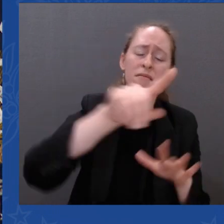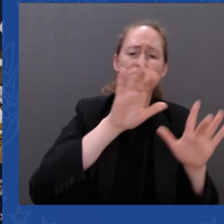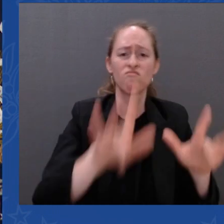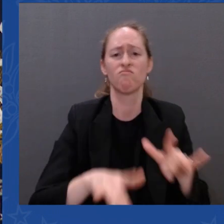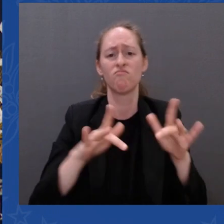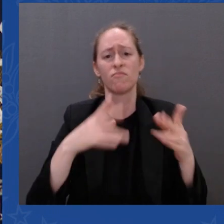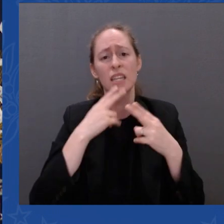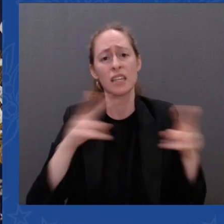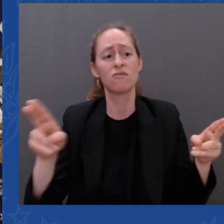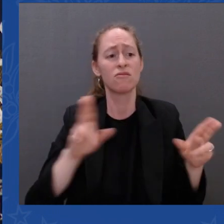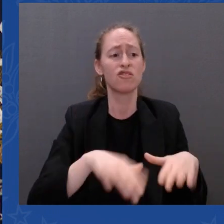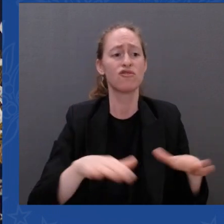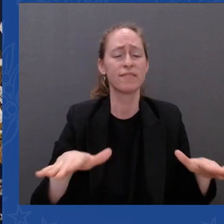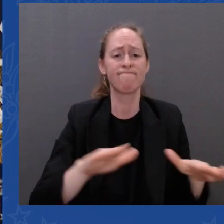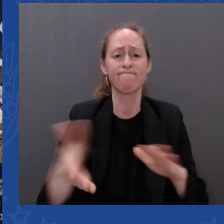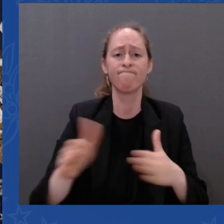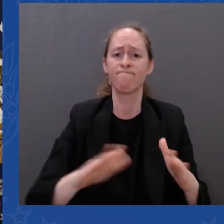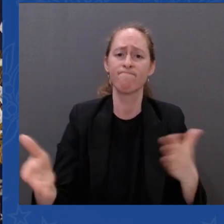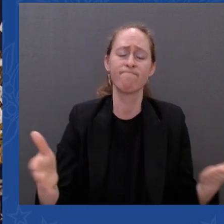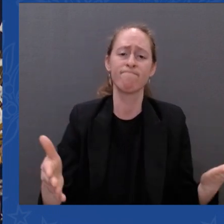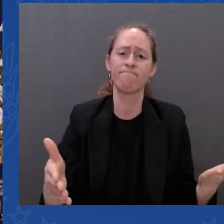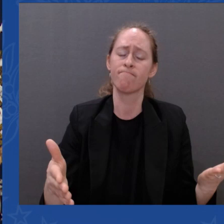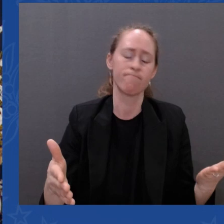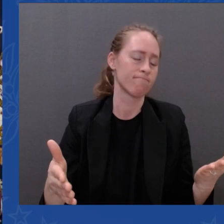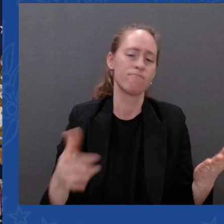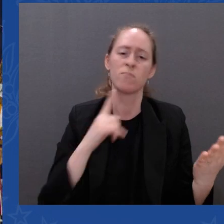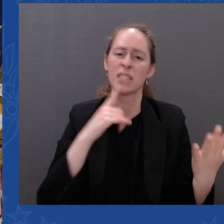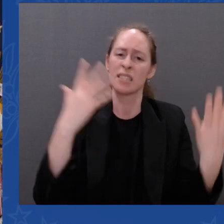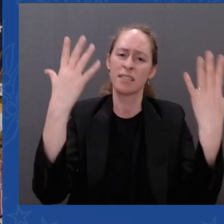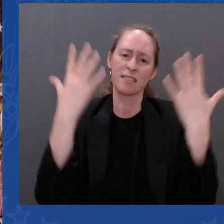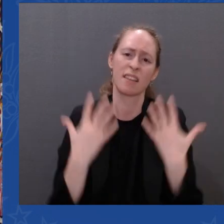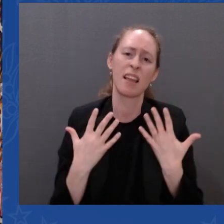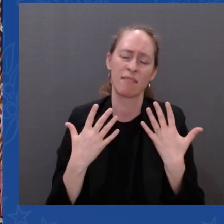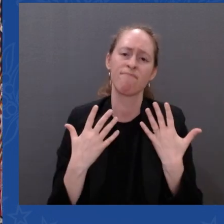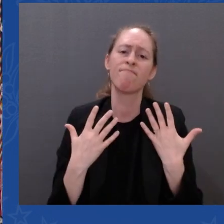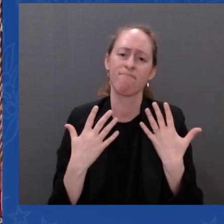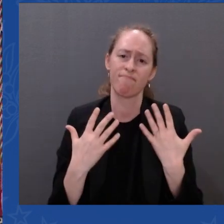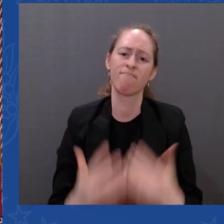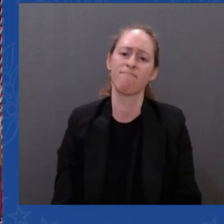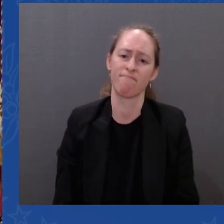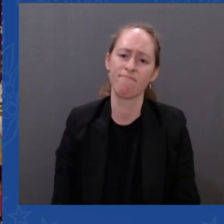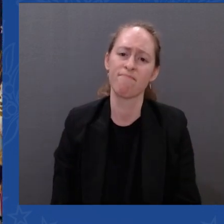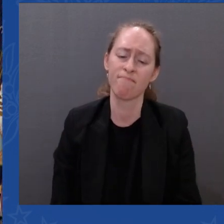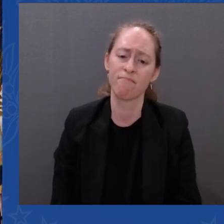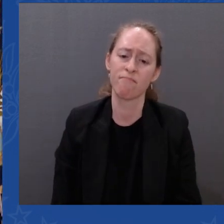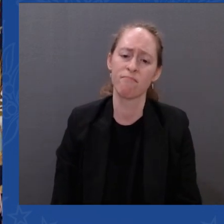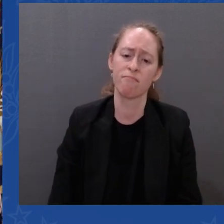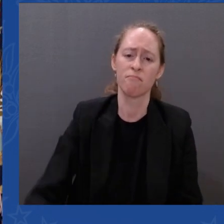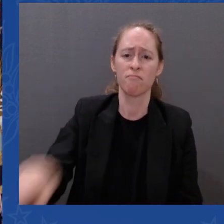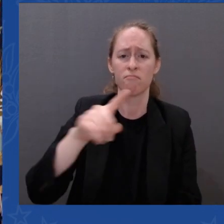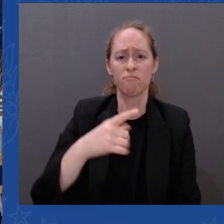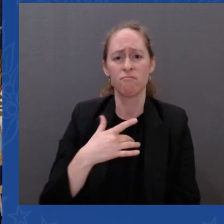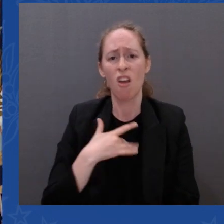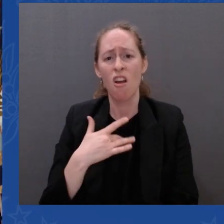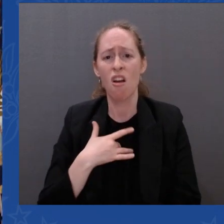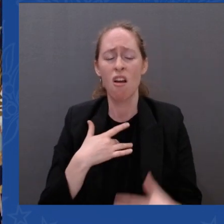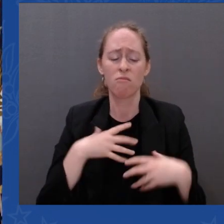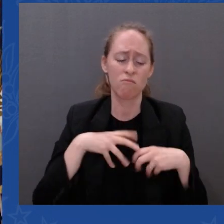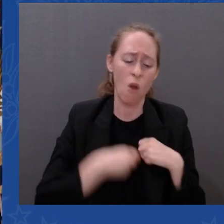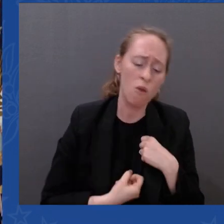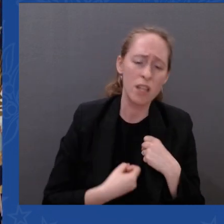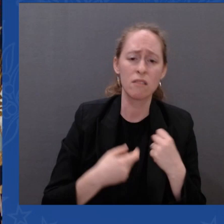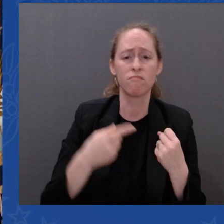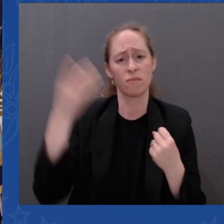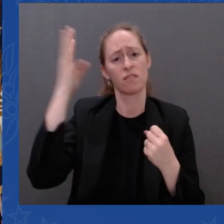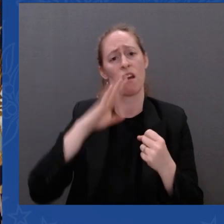And may the Lord be near the brokenhearted and save those crushed in spirit, because they're going